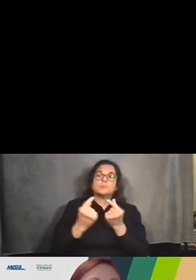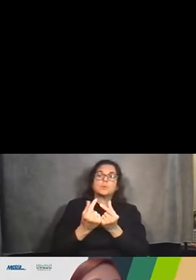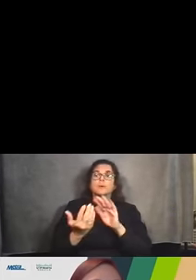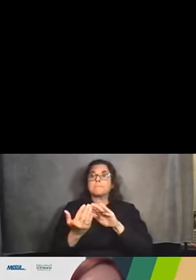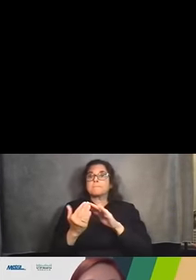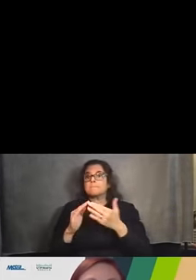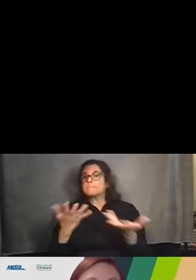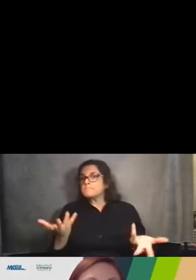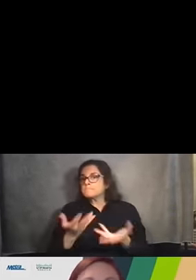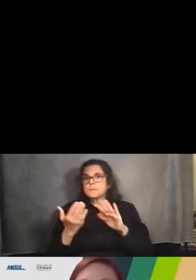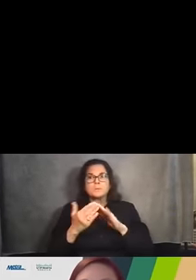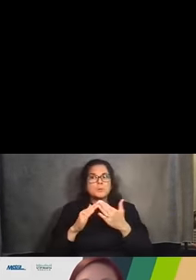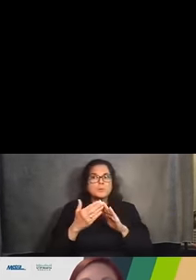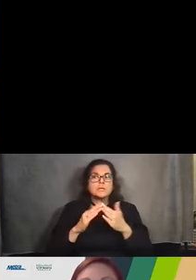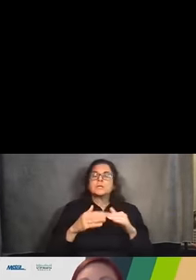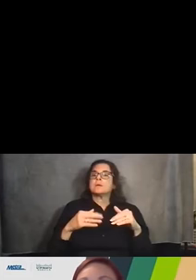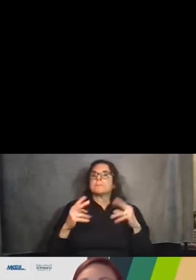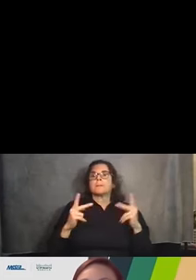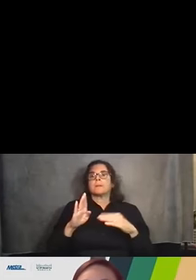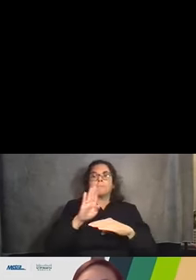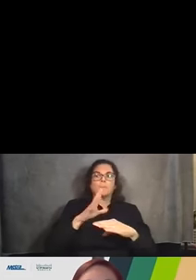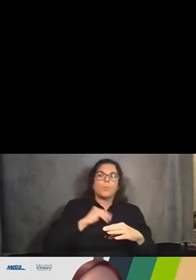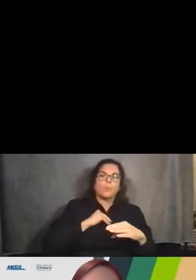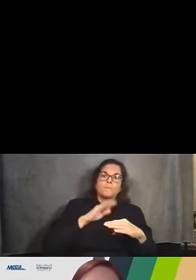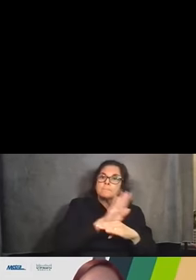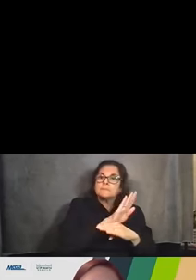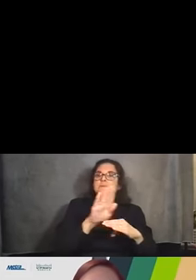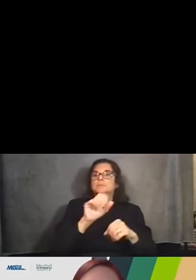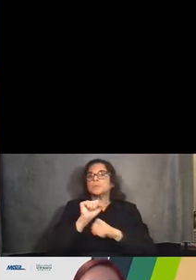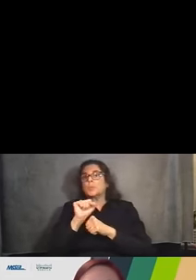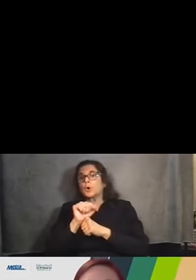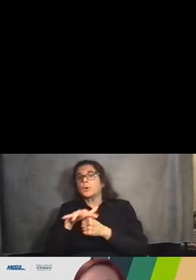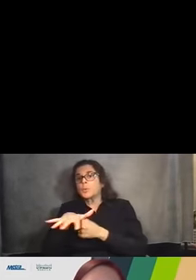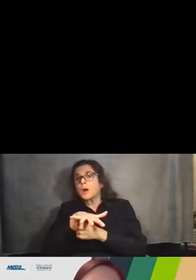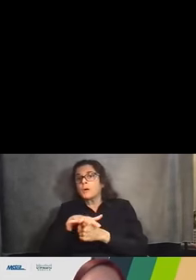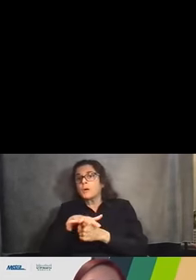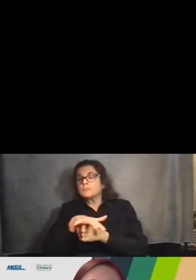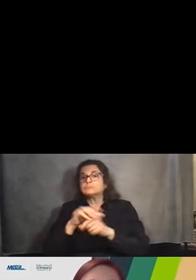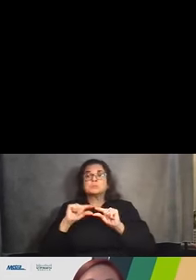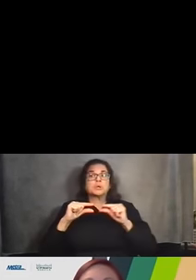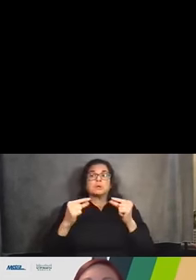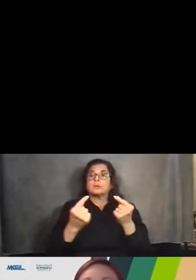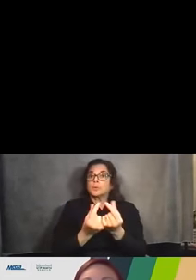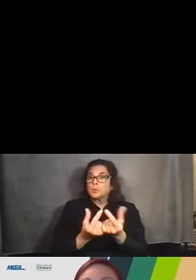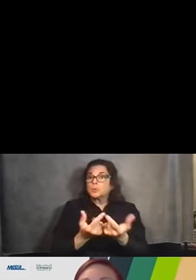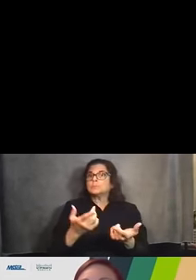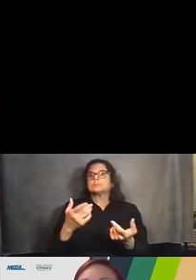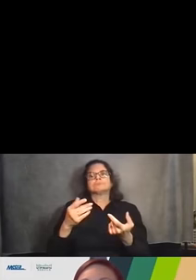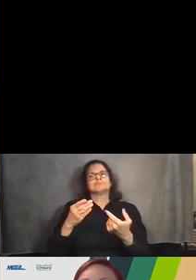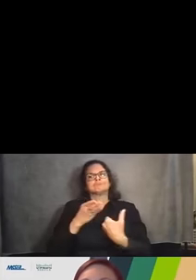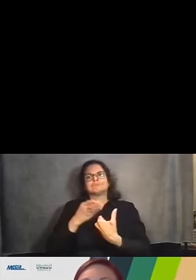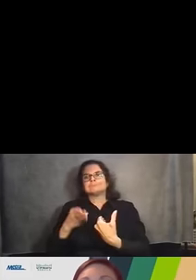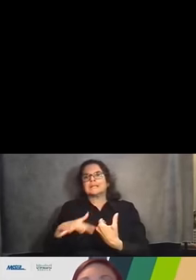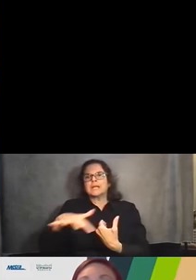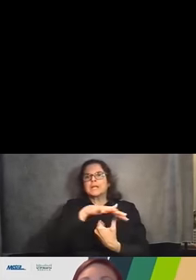business owners or people who work in the community, any sort of community groups, neighborhood organizations or homeowner or